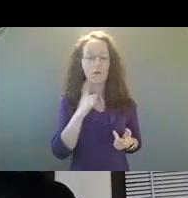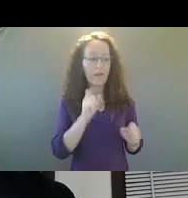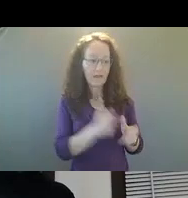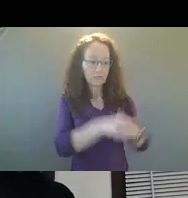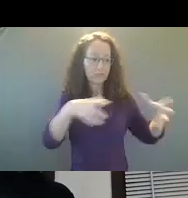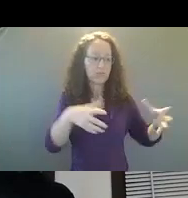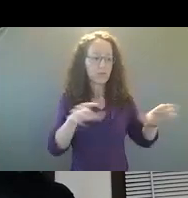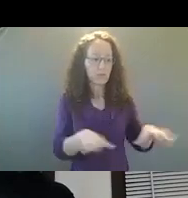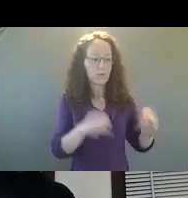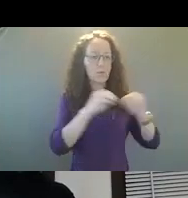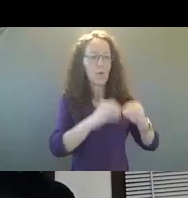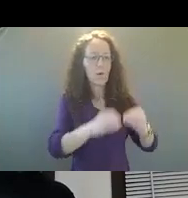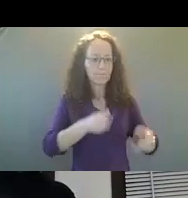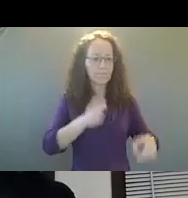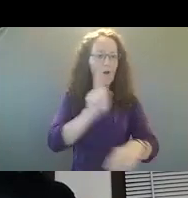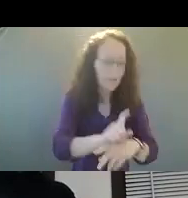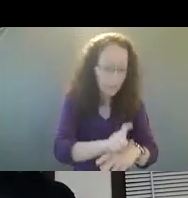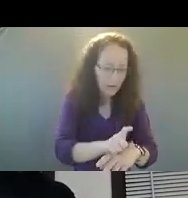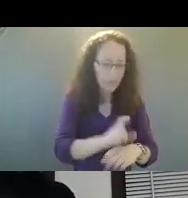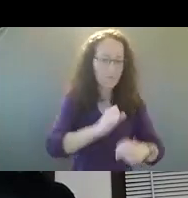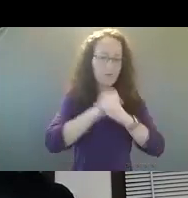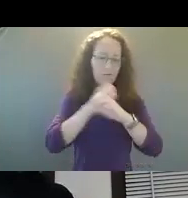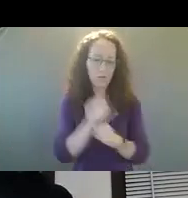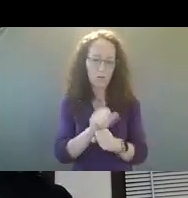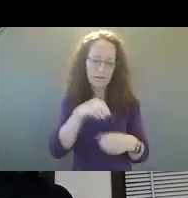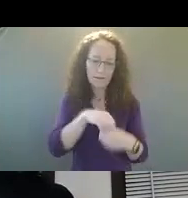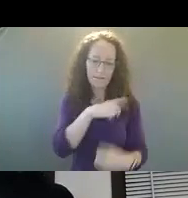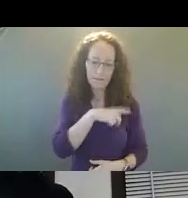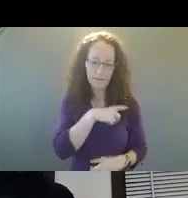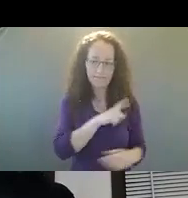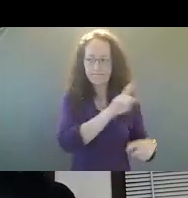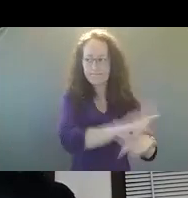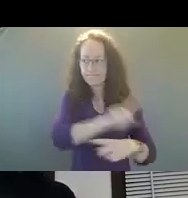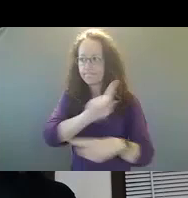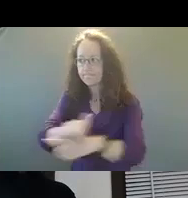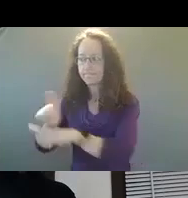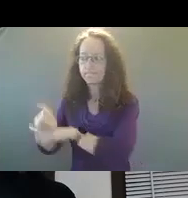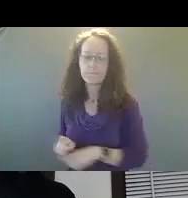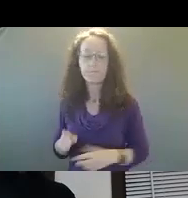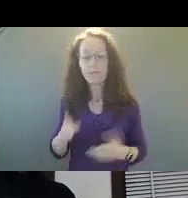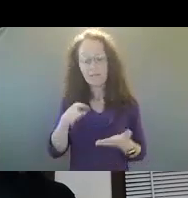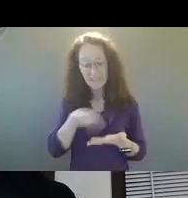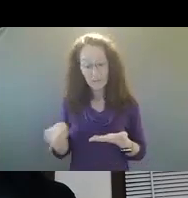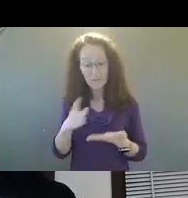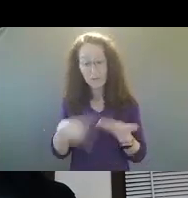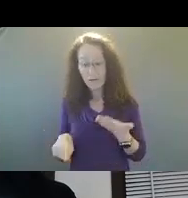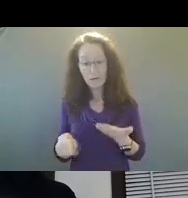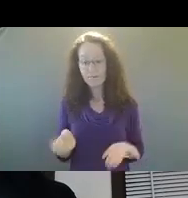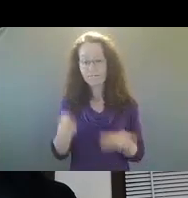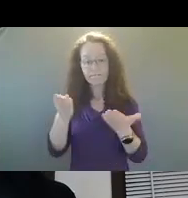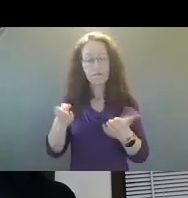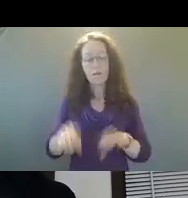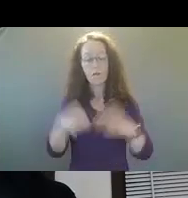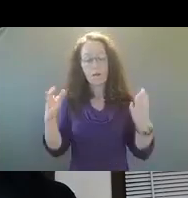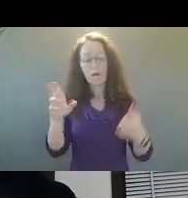work in Minneapolis. And this week, hopefully, if not early next week, an RFP for the Office of Violence Prevention